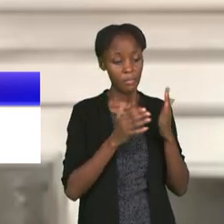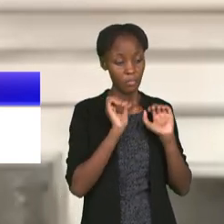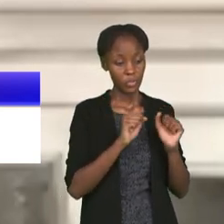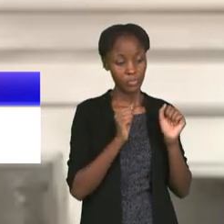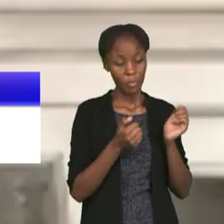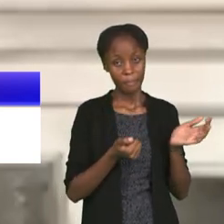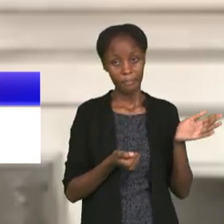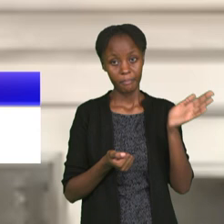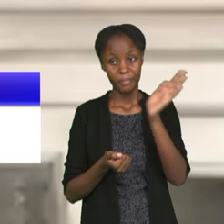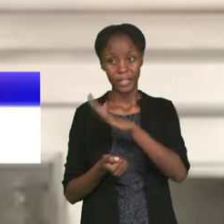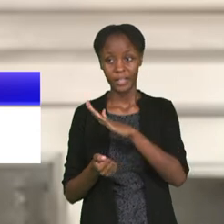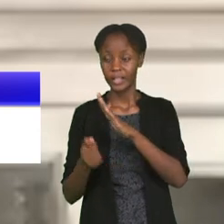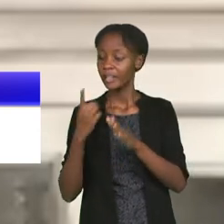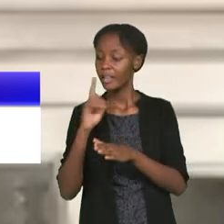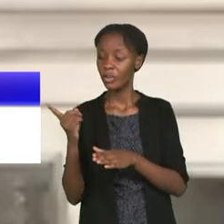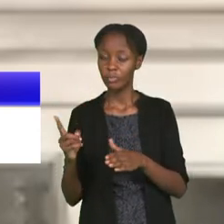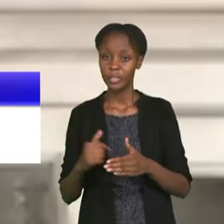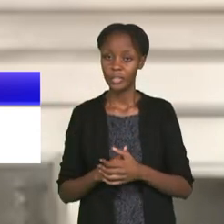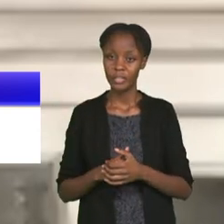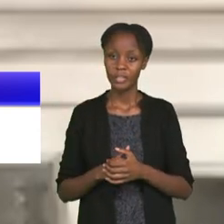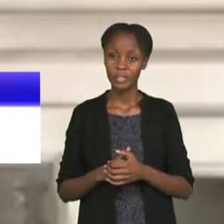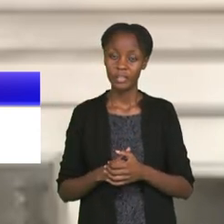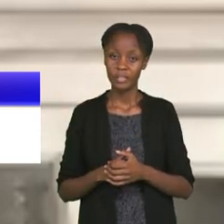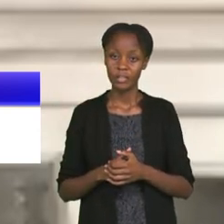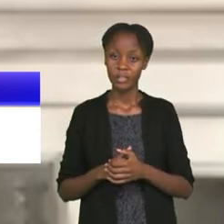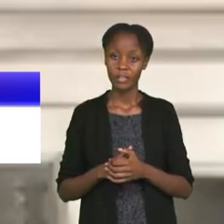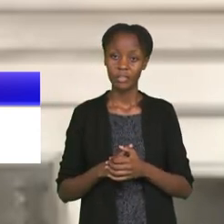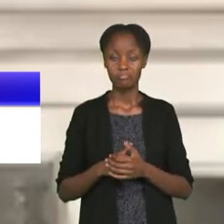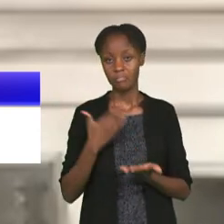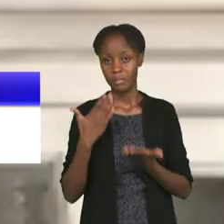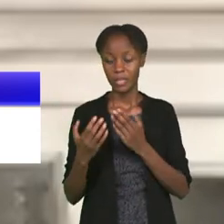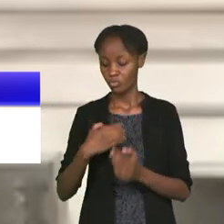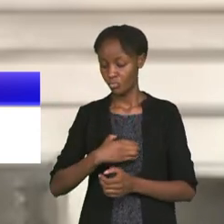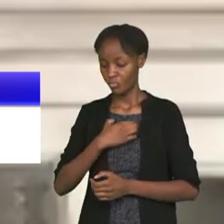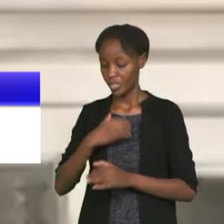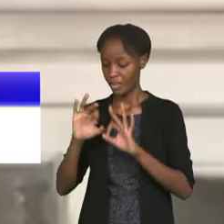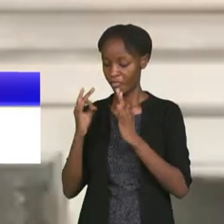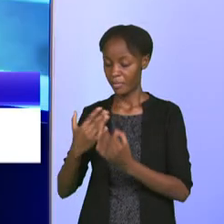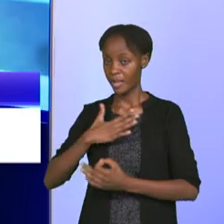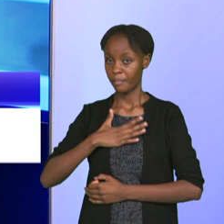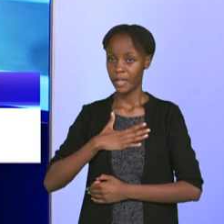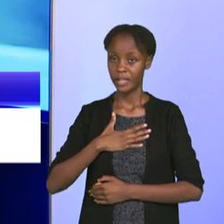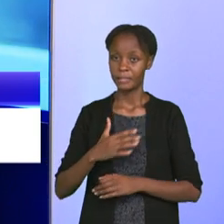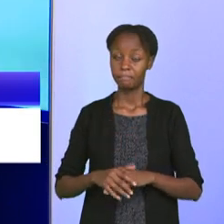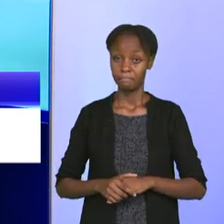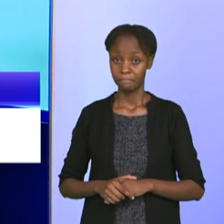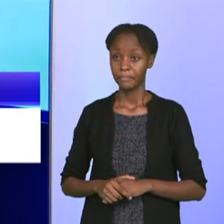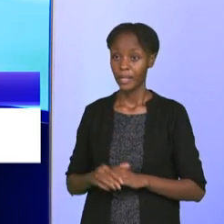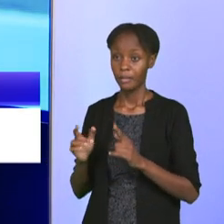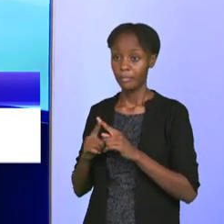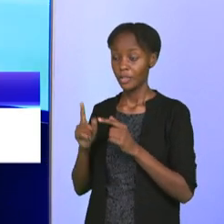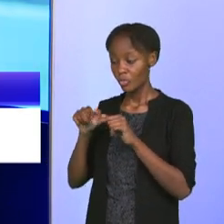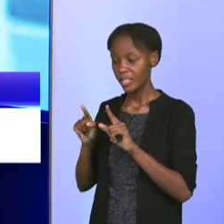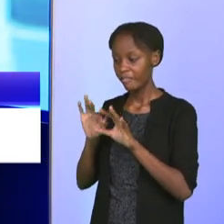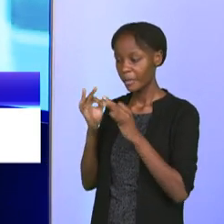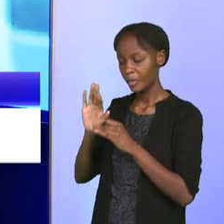back in Europe or the opposite, to see my family here in France. Now talking about even your